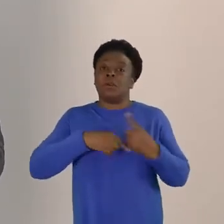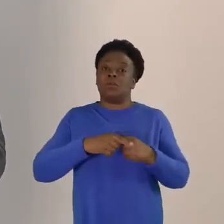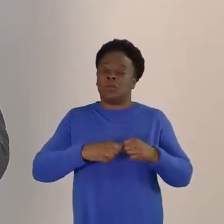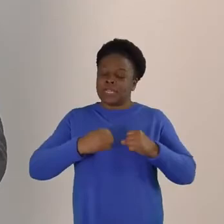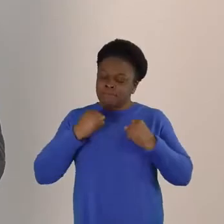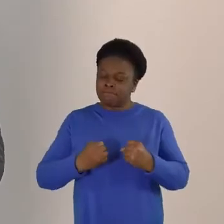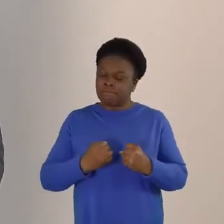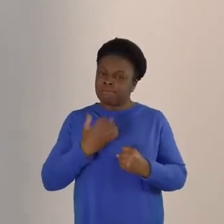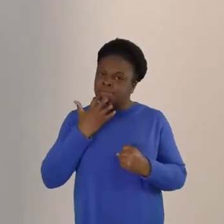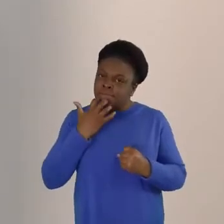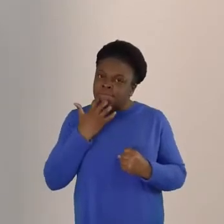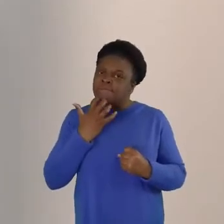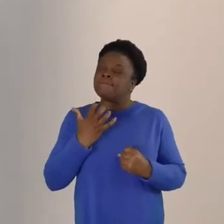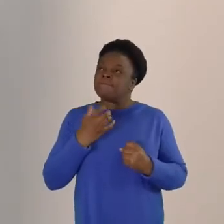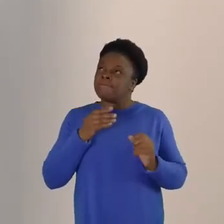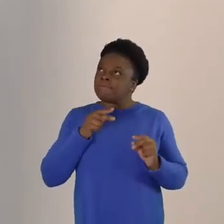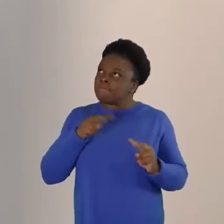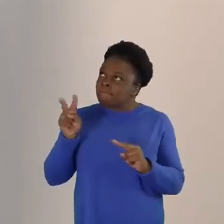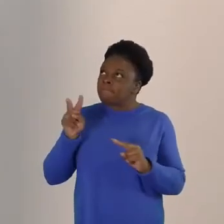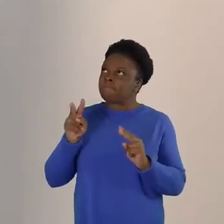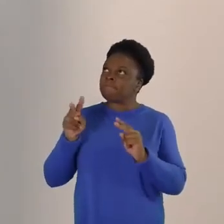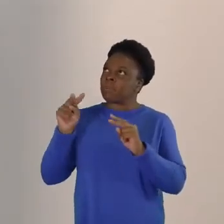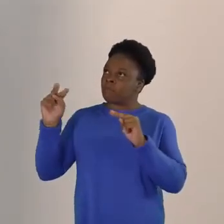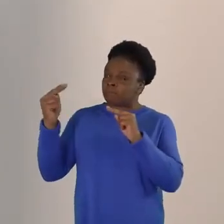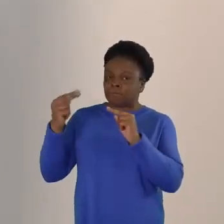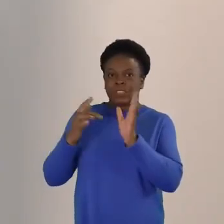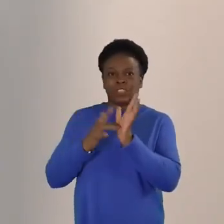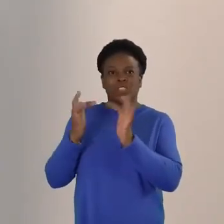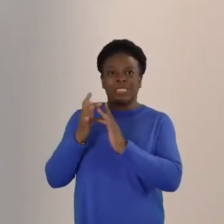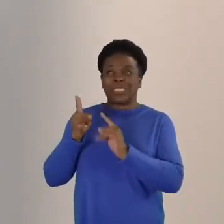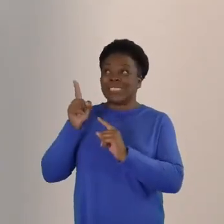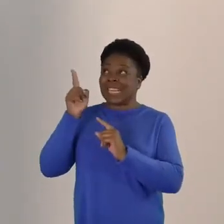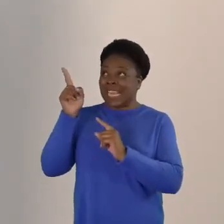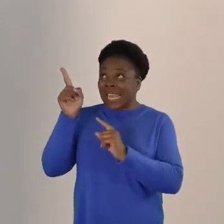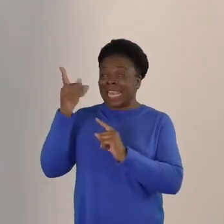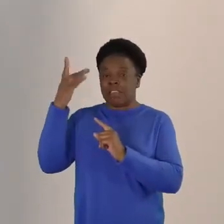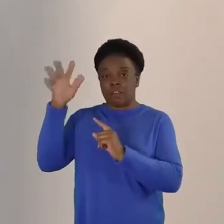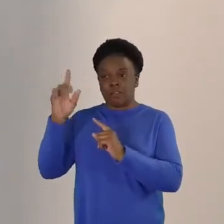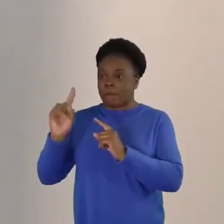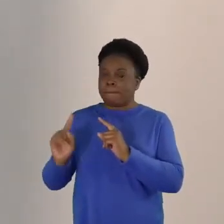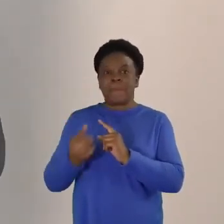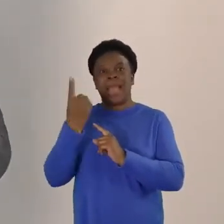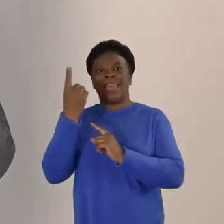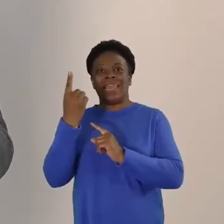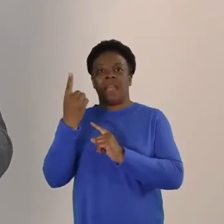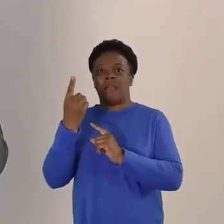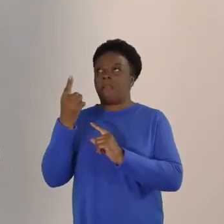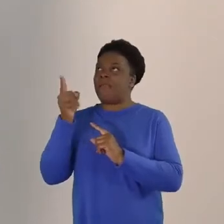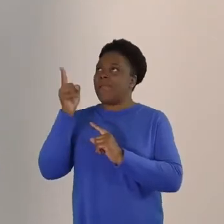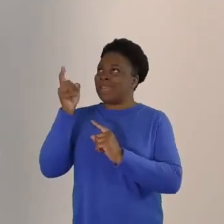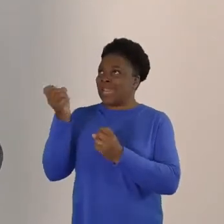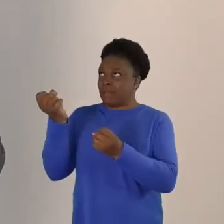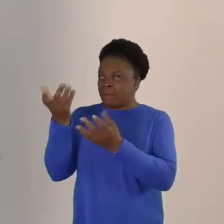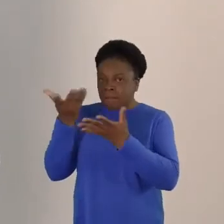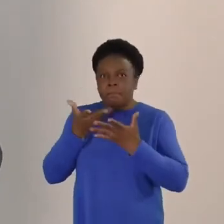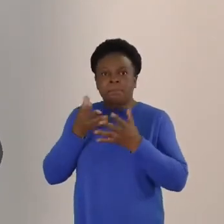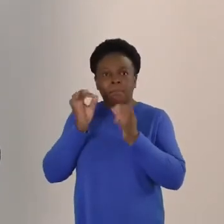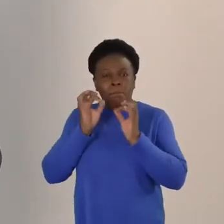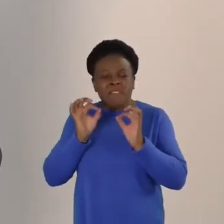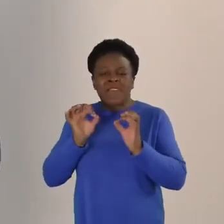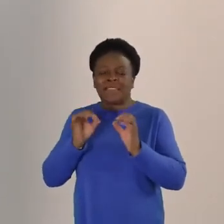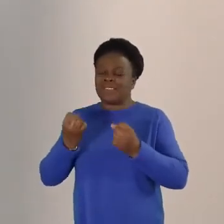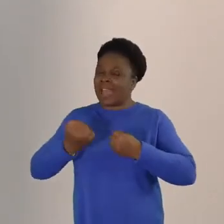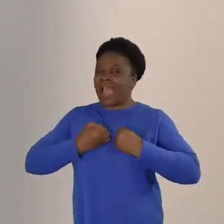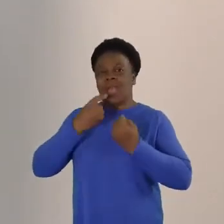us, fixing our eyes on Jesus, the pioneer and perfecter of our faith. And of course, we have the